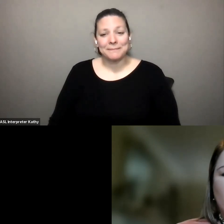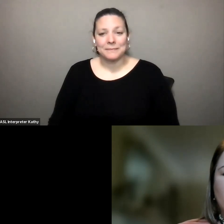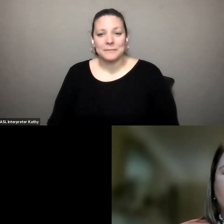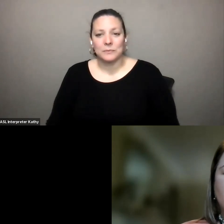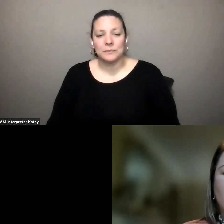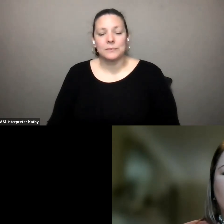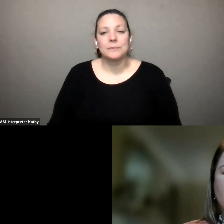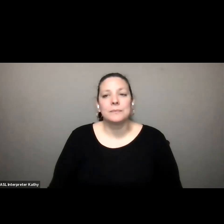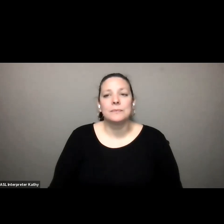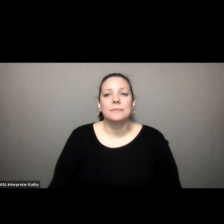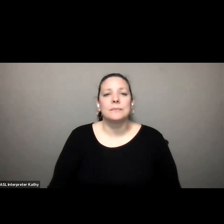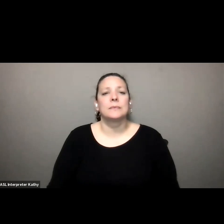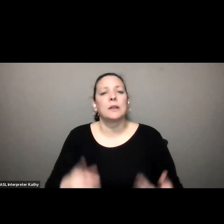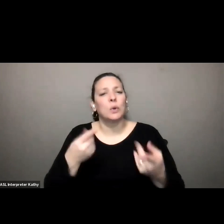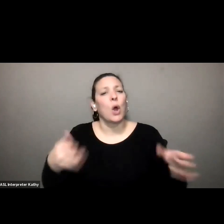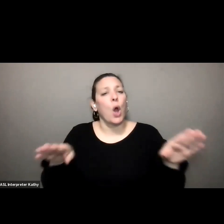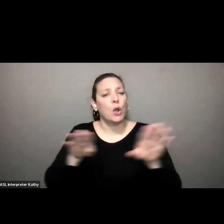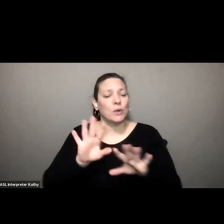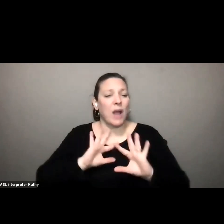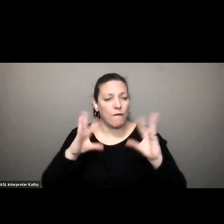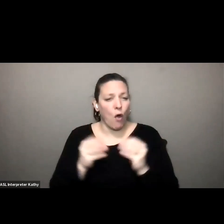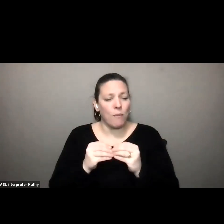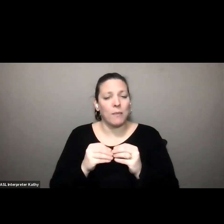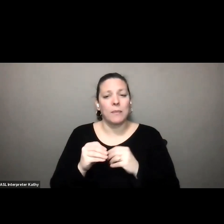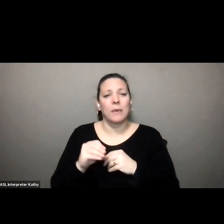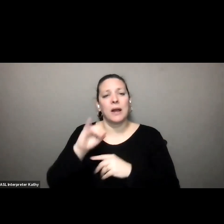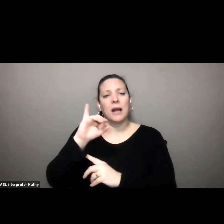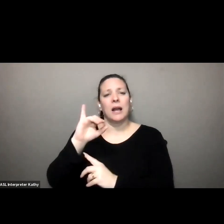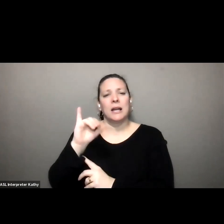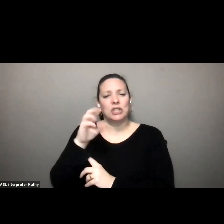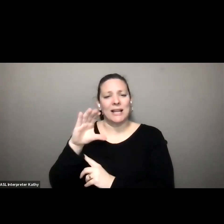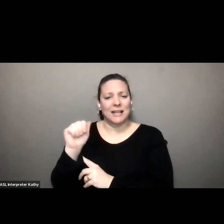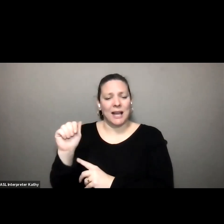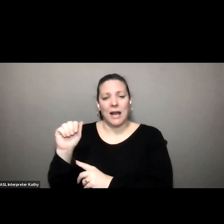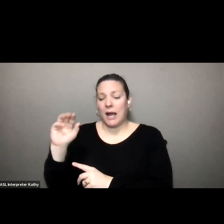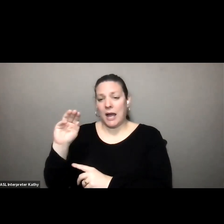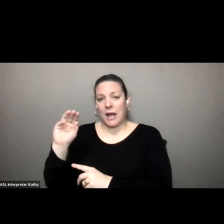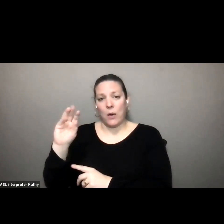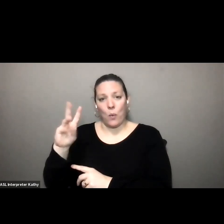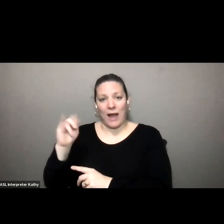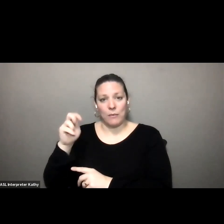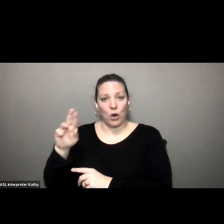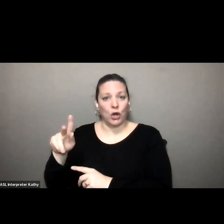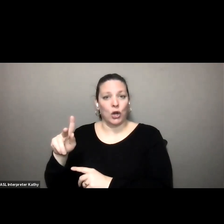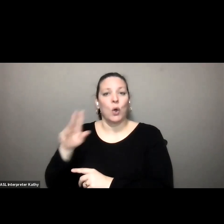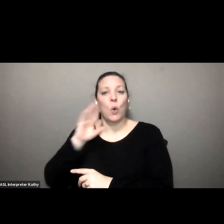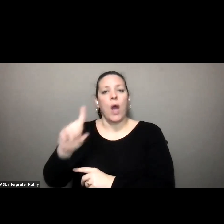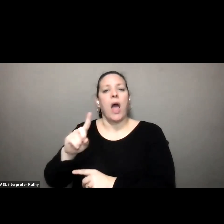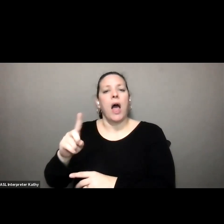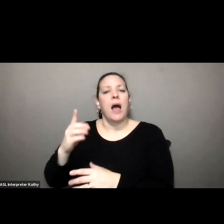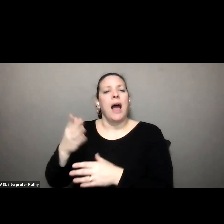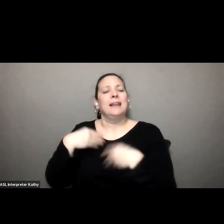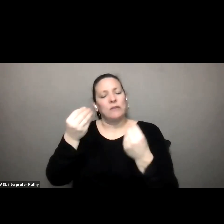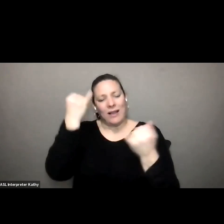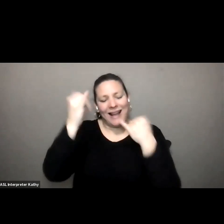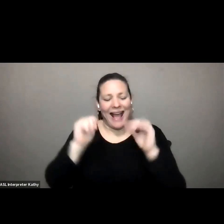so to close the forum cater member jessica weinberg will discuss action steps on how you can help make a difference in